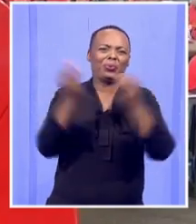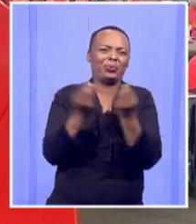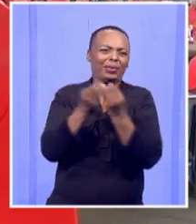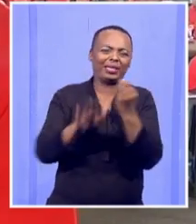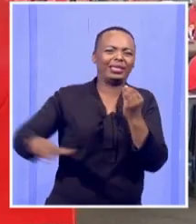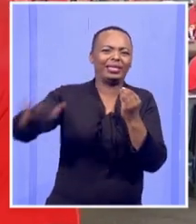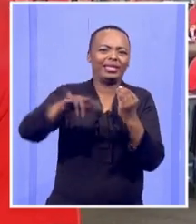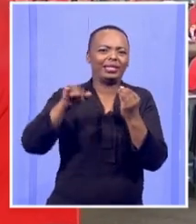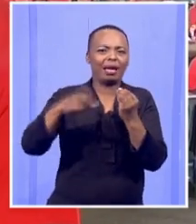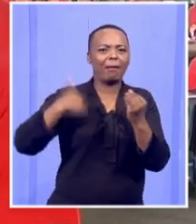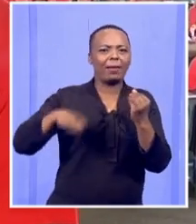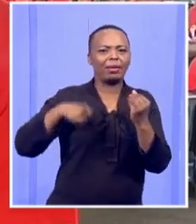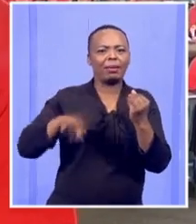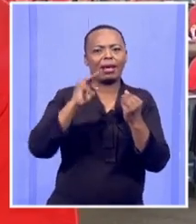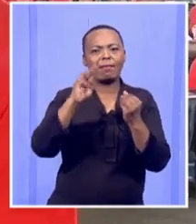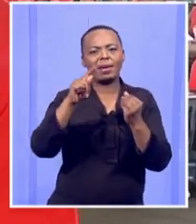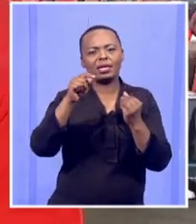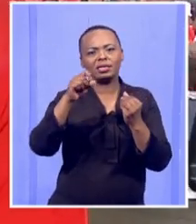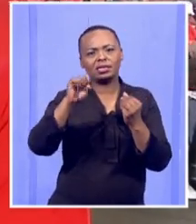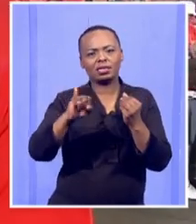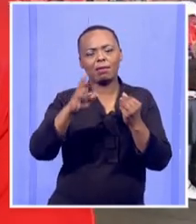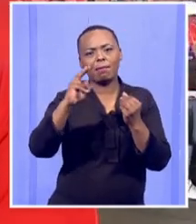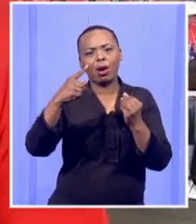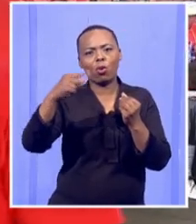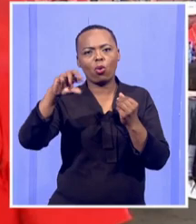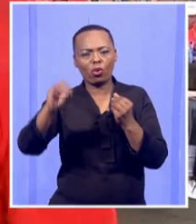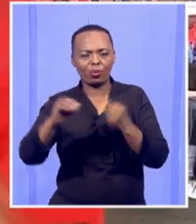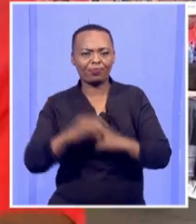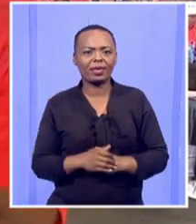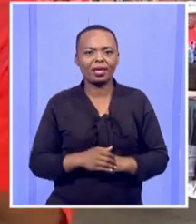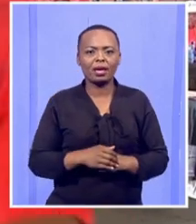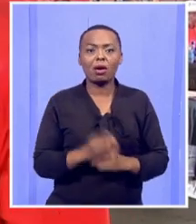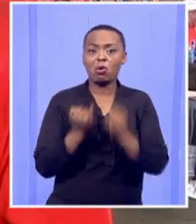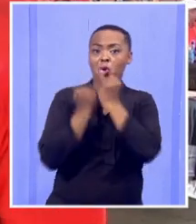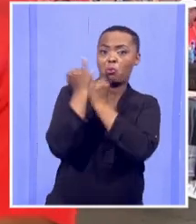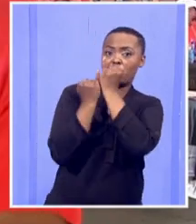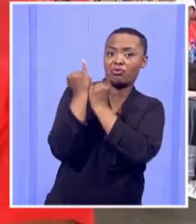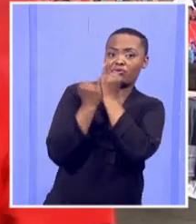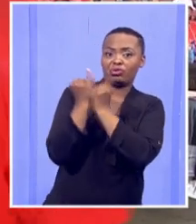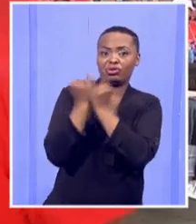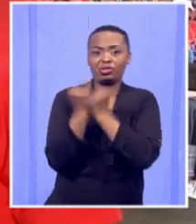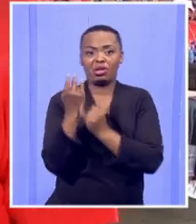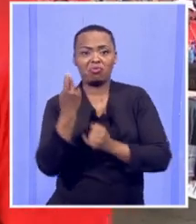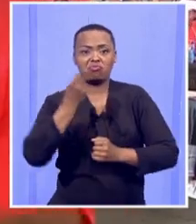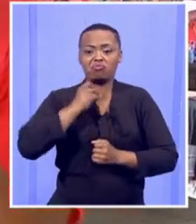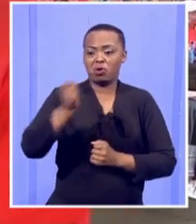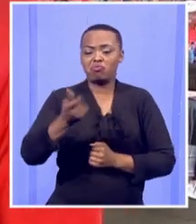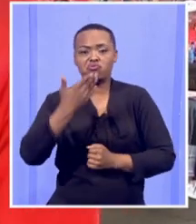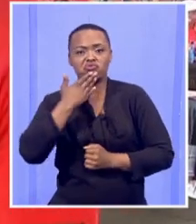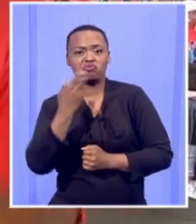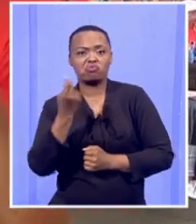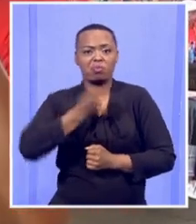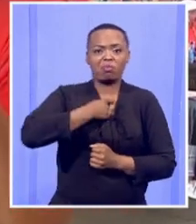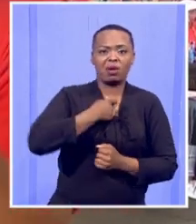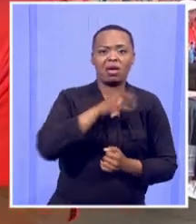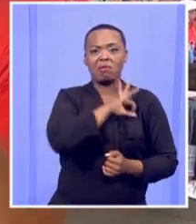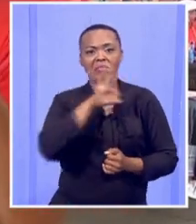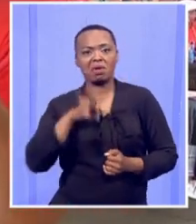our leadership and present a program of action. We are not in a competition of CISUS becoming a mayor award. We have a